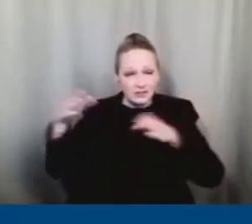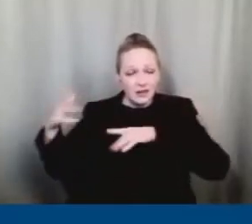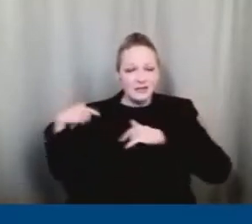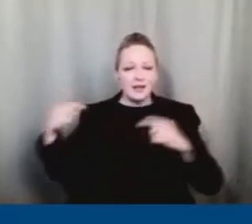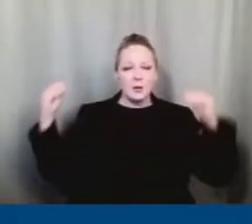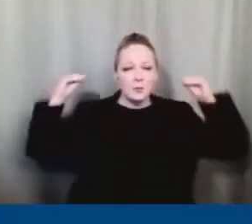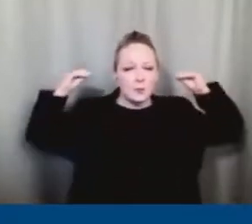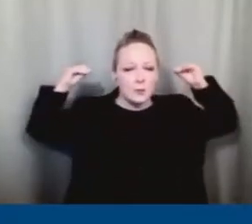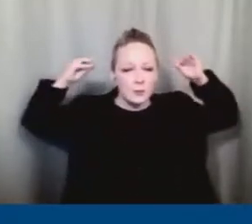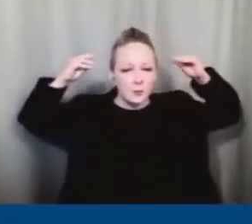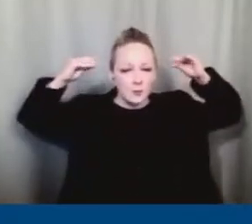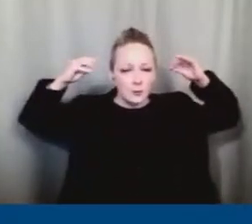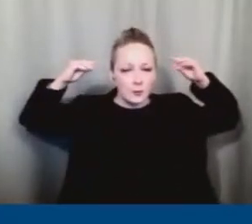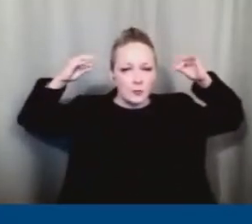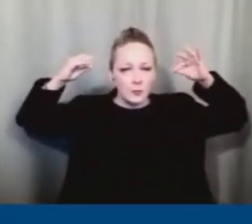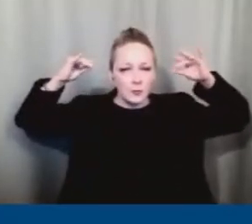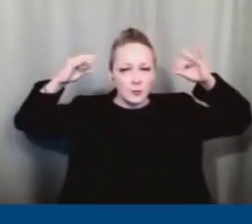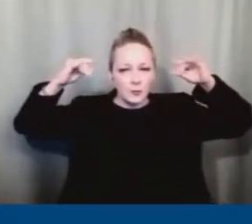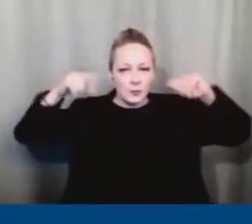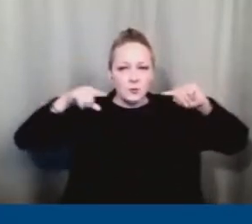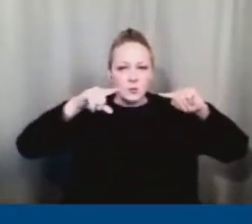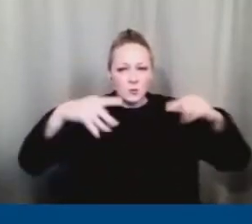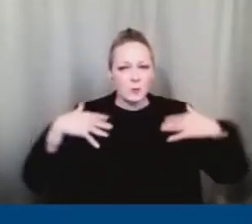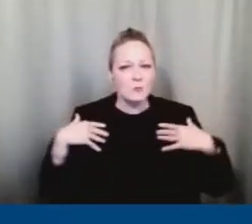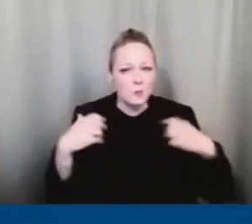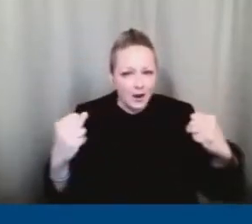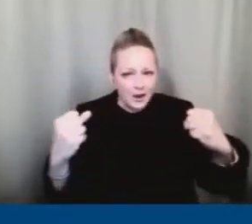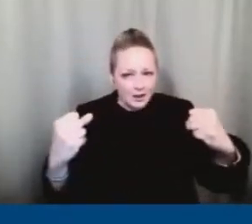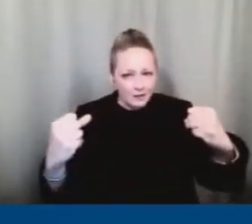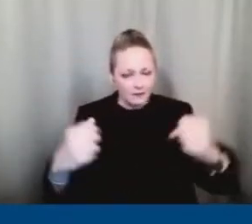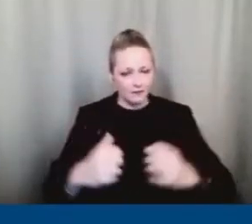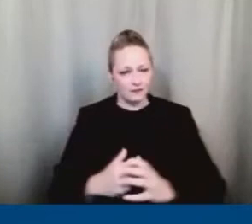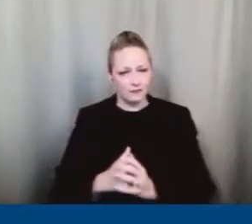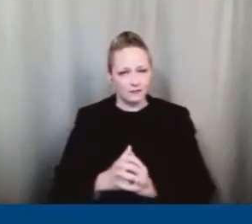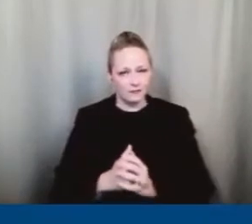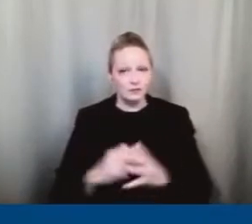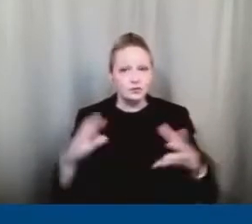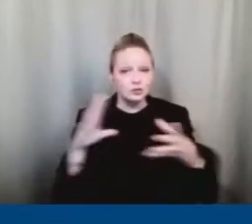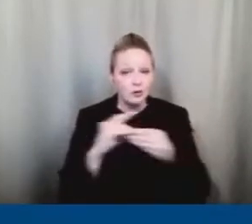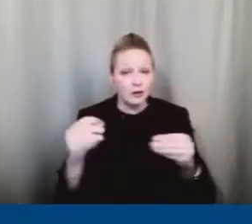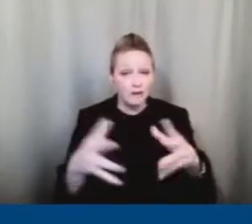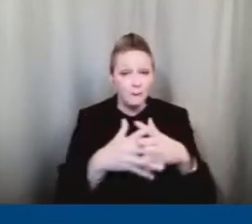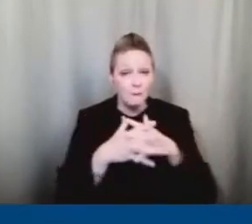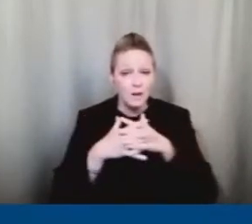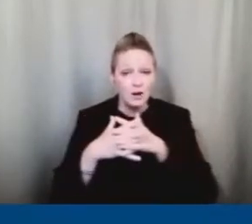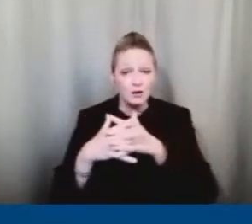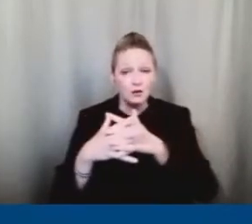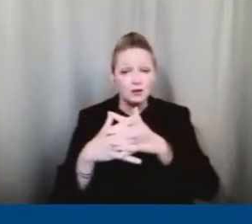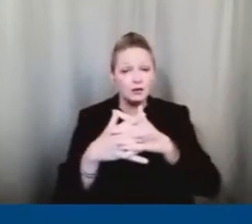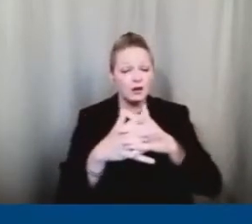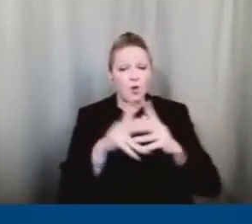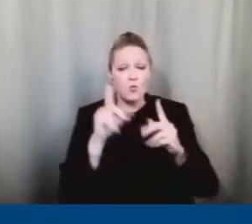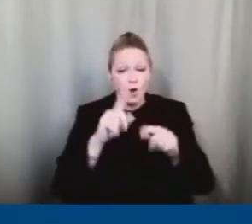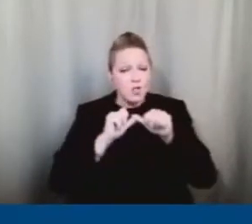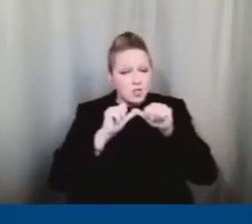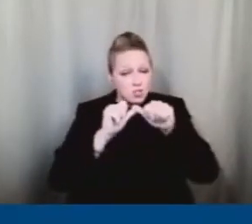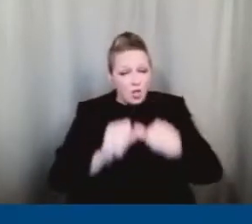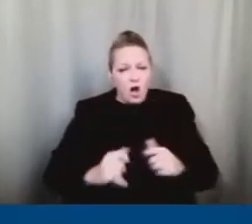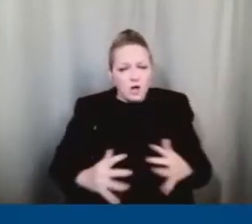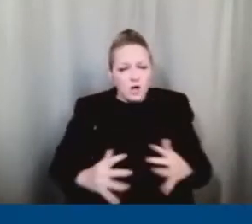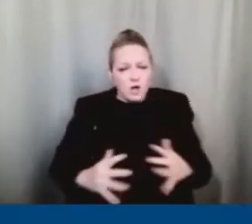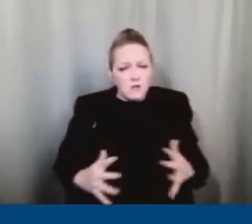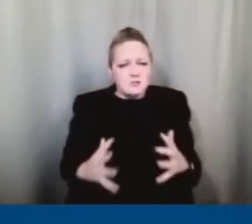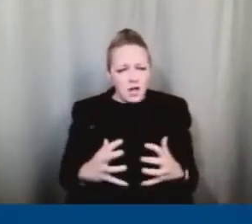are brave? What if the story of America is one long labor and this is our greatest